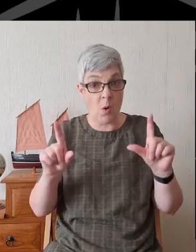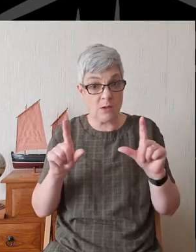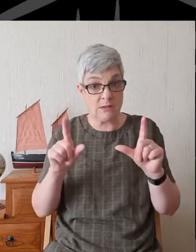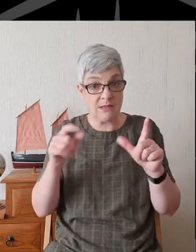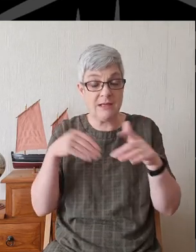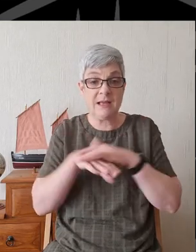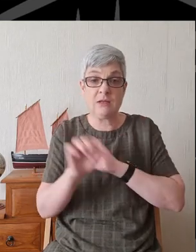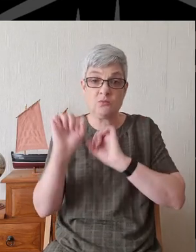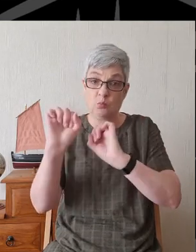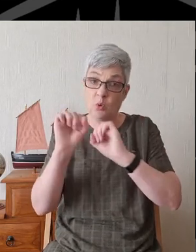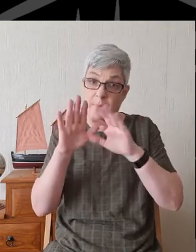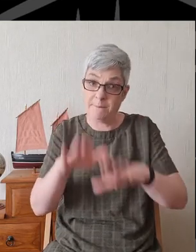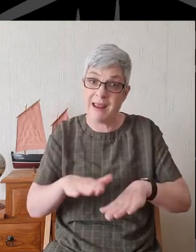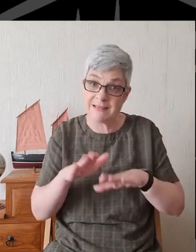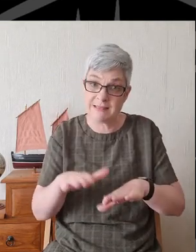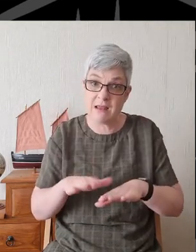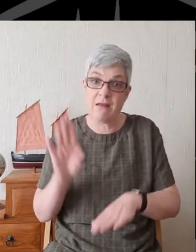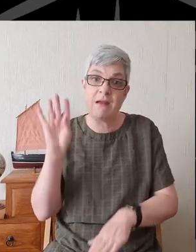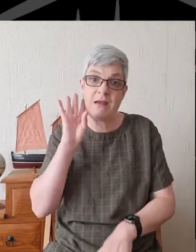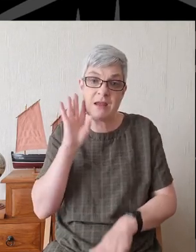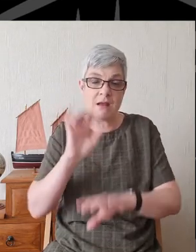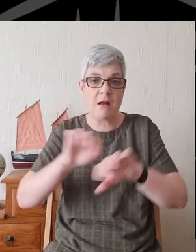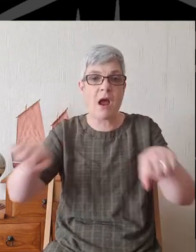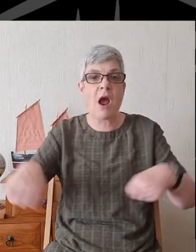mercy Hear our prayer